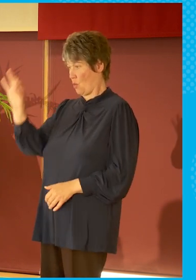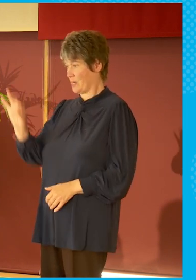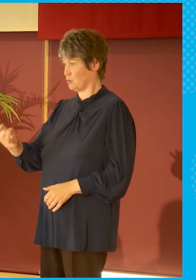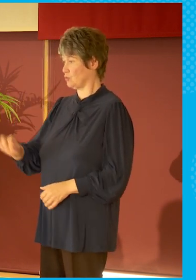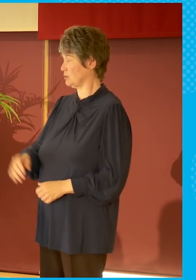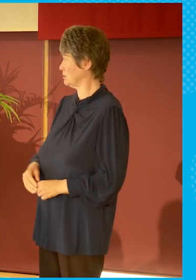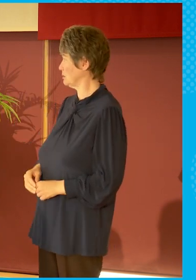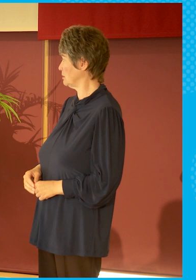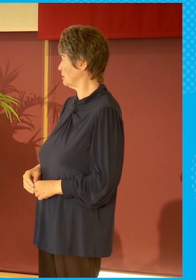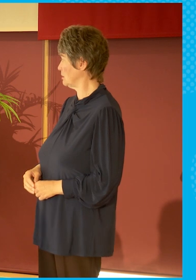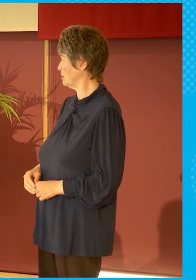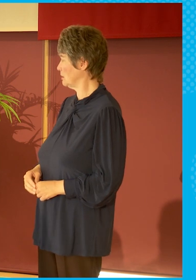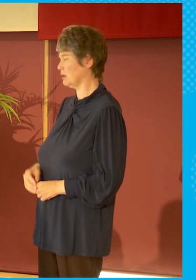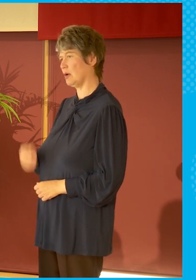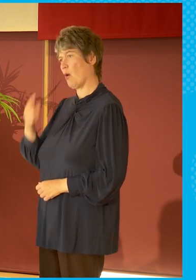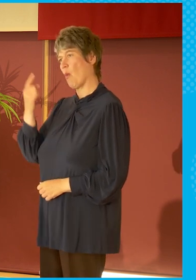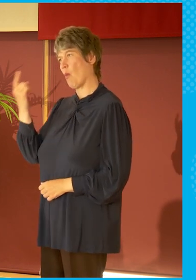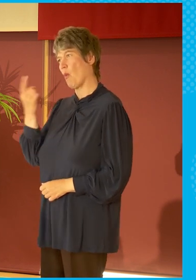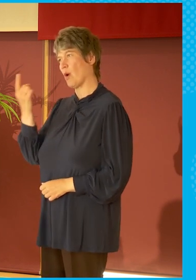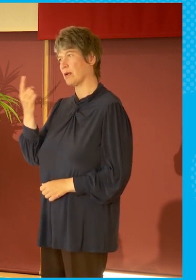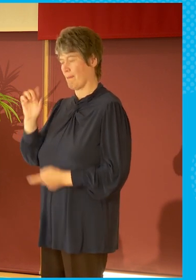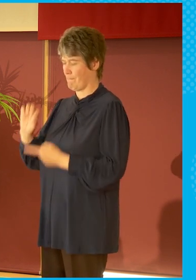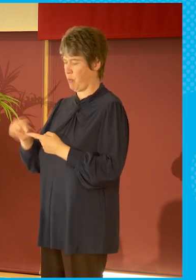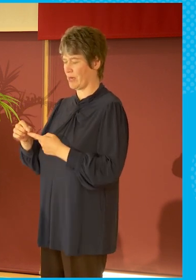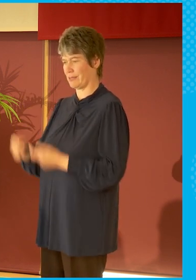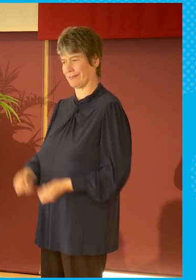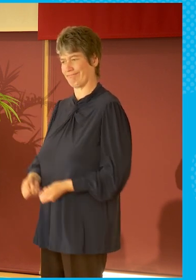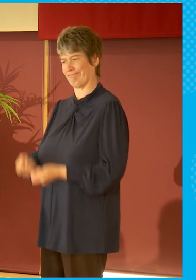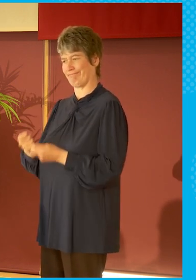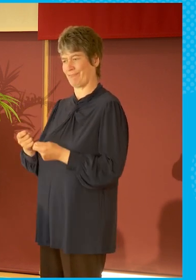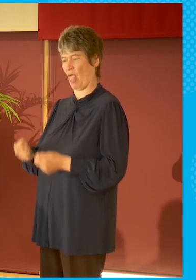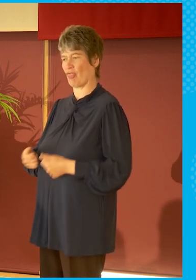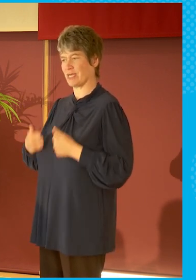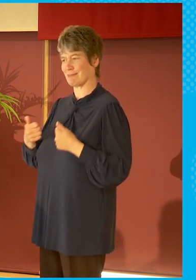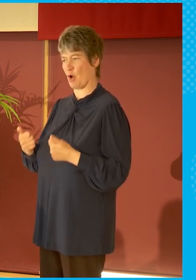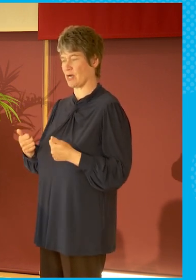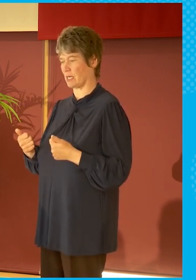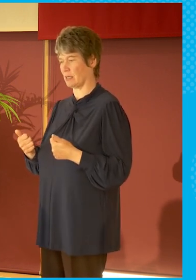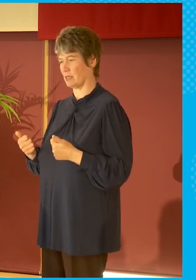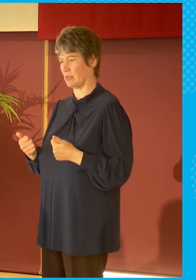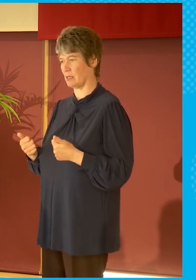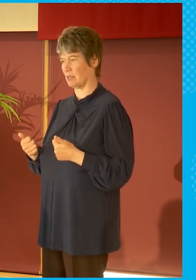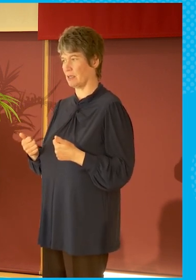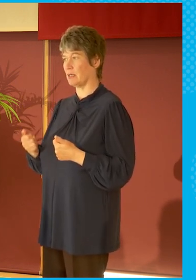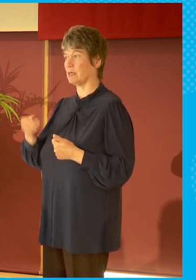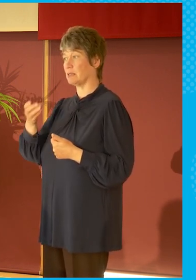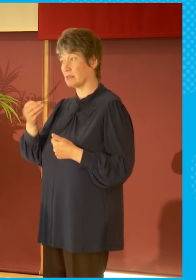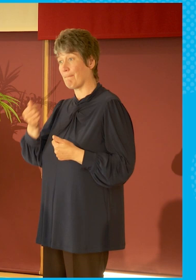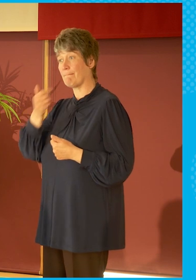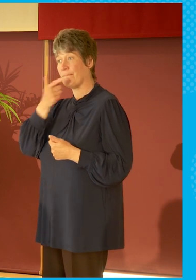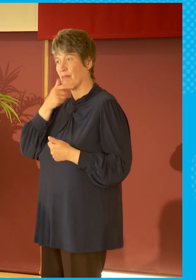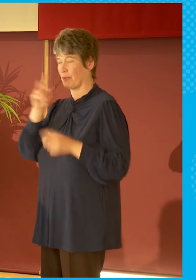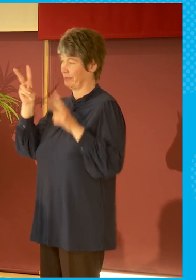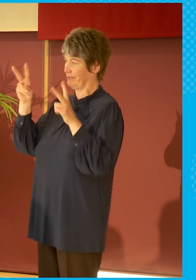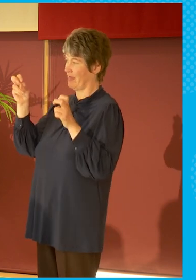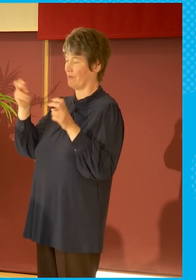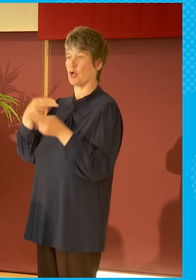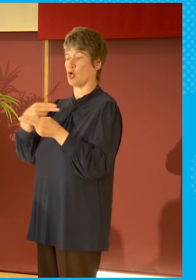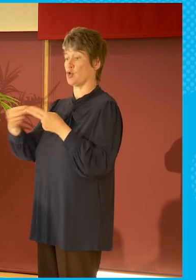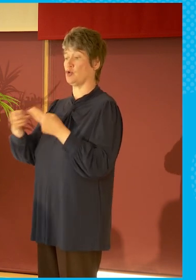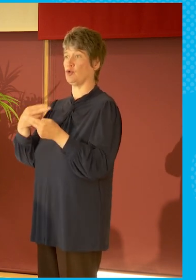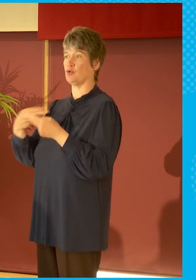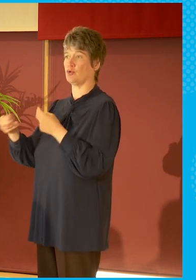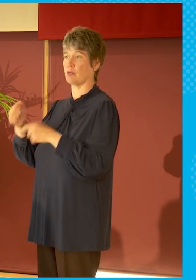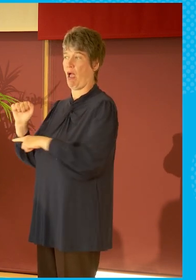One of the points made this morning is that there is news avoidance going on. Around the, in a big study,